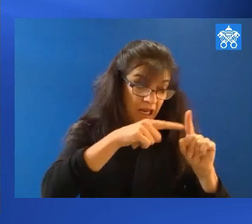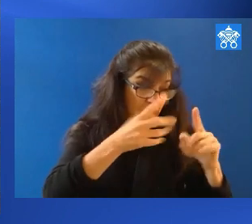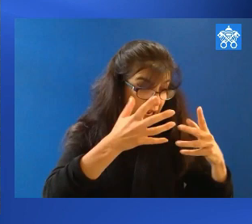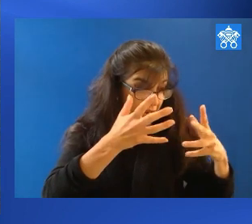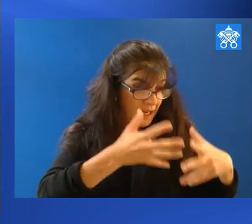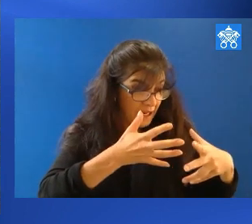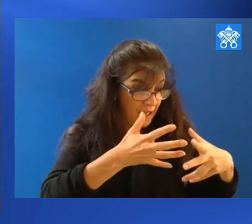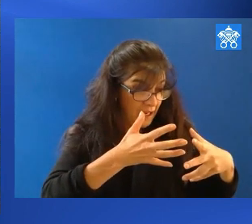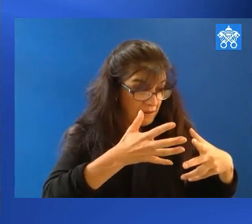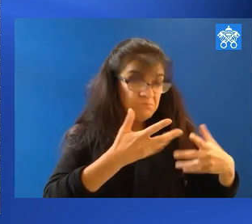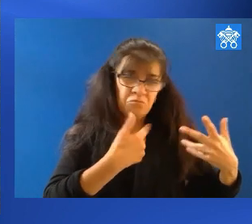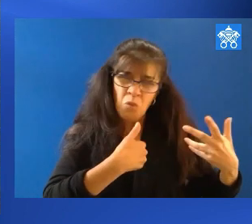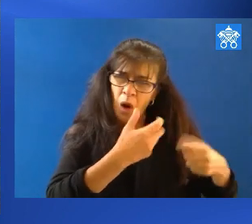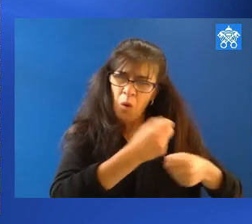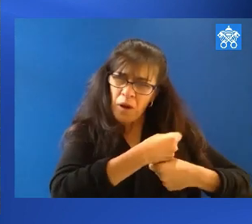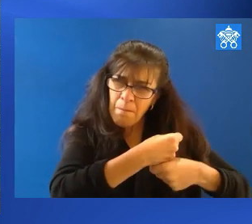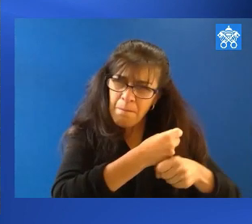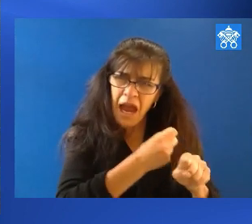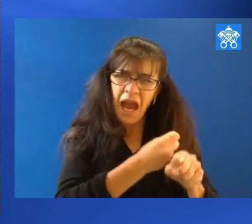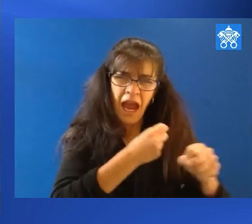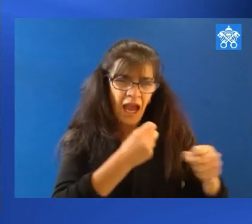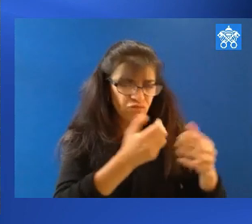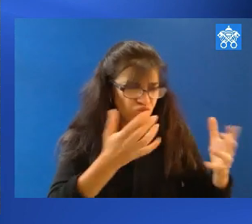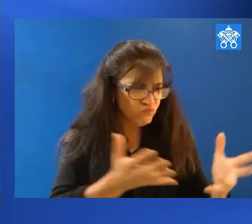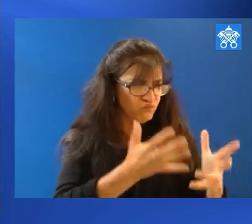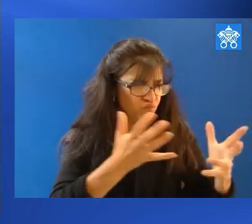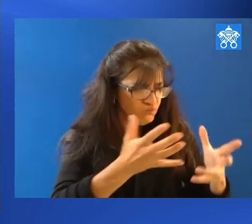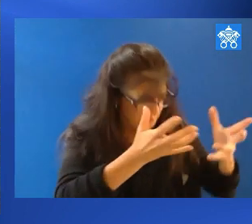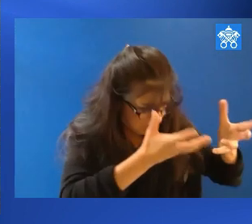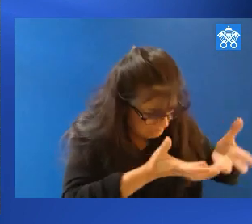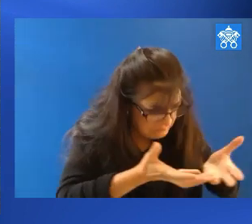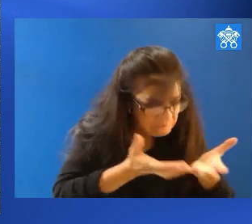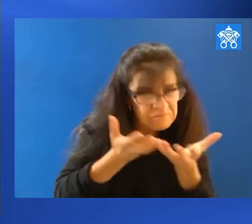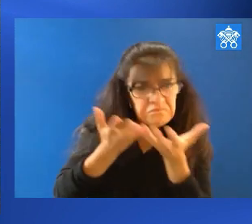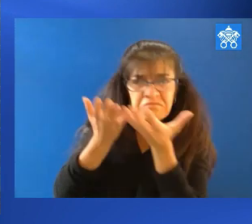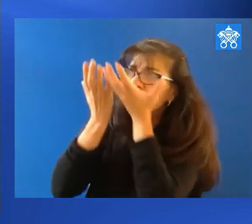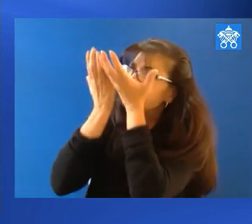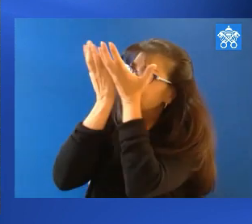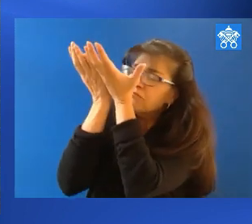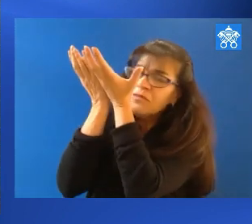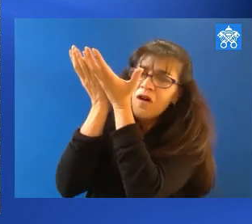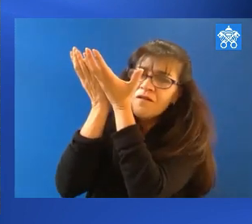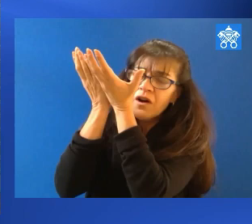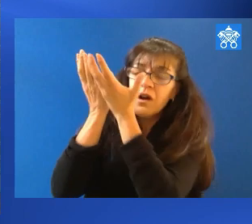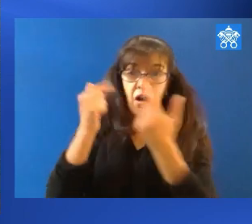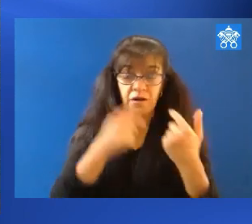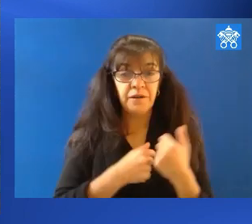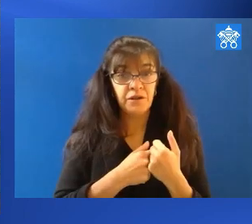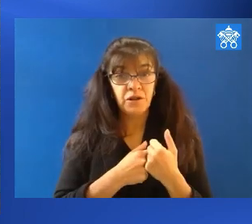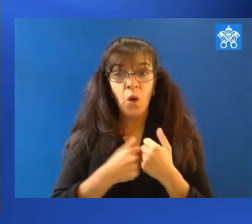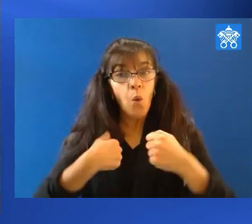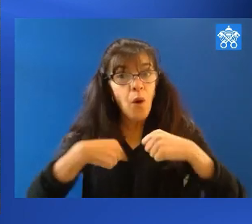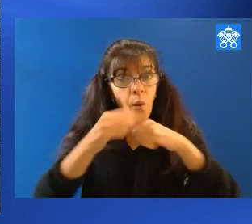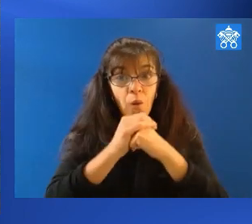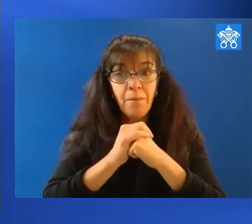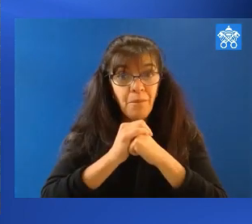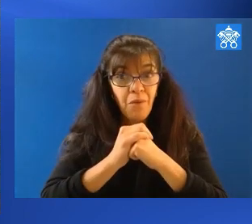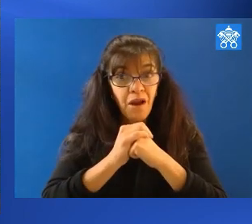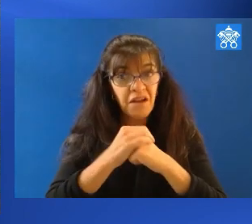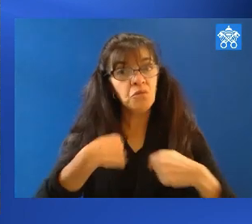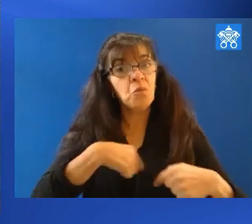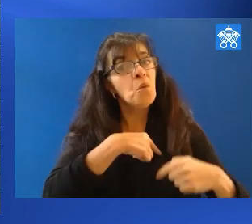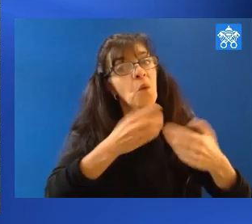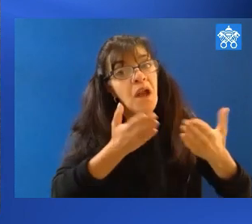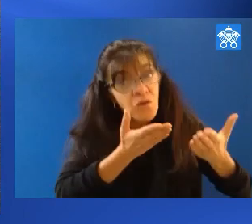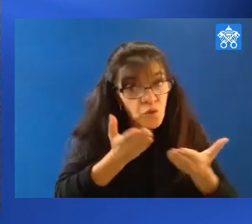this valley, to bring it up before the Lord, to rise. When we pray, we rise up.